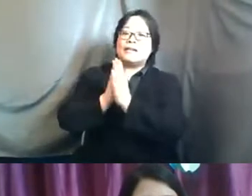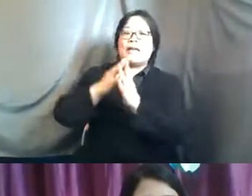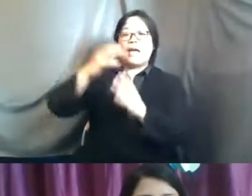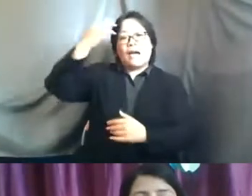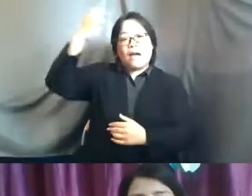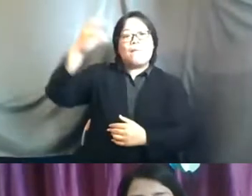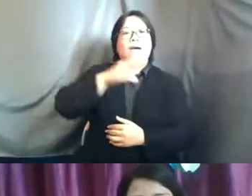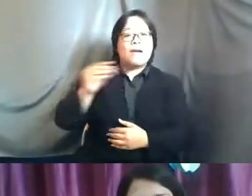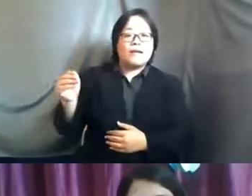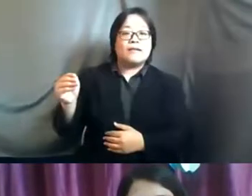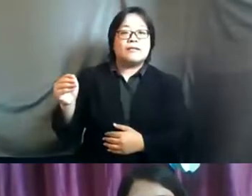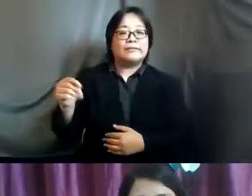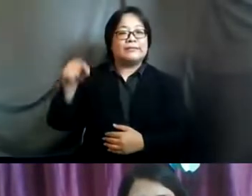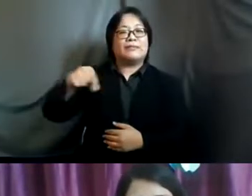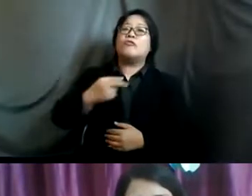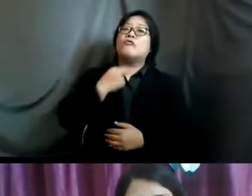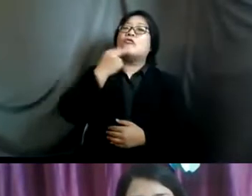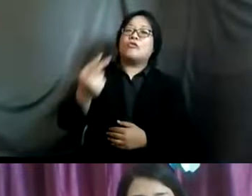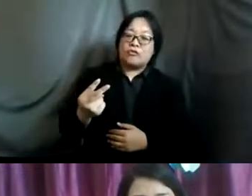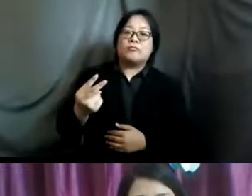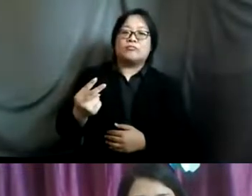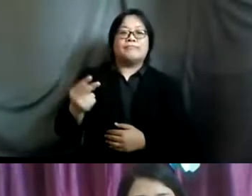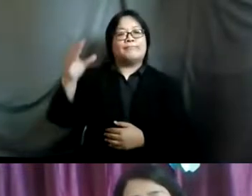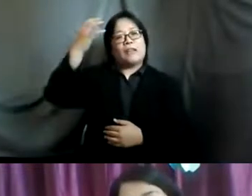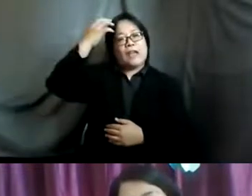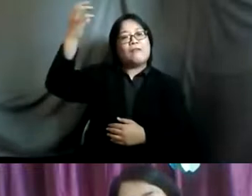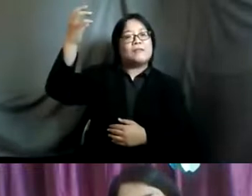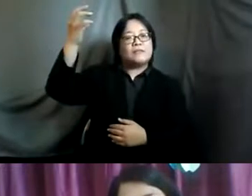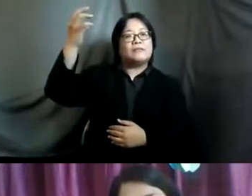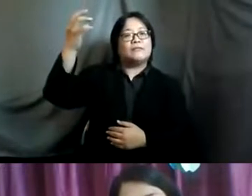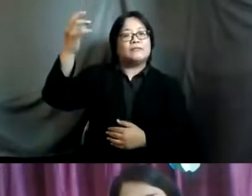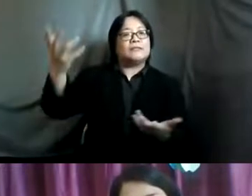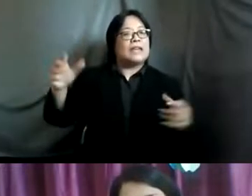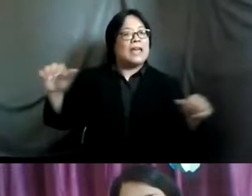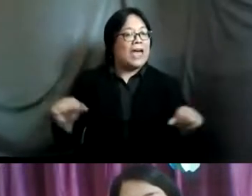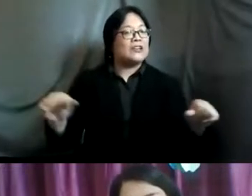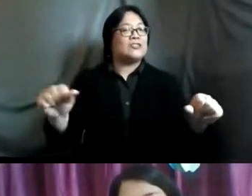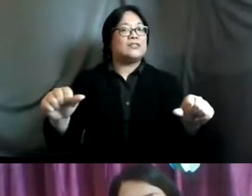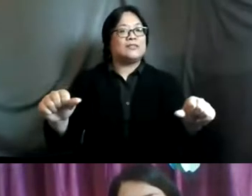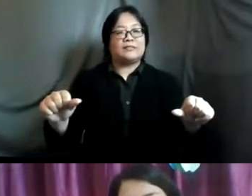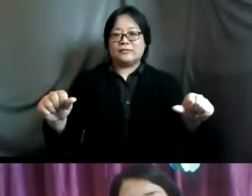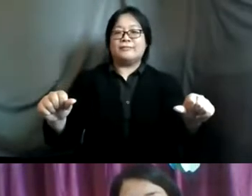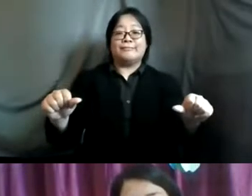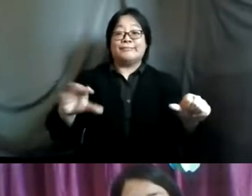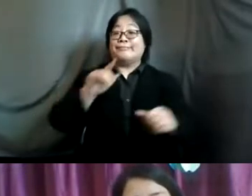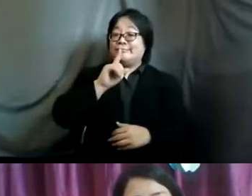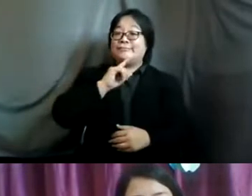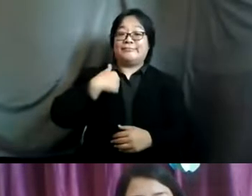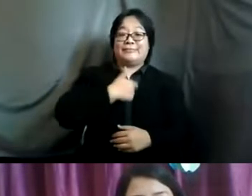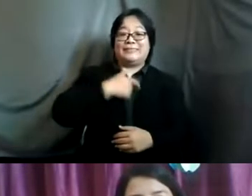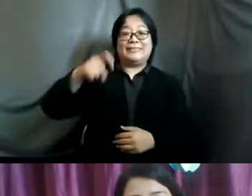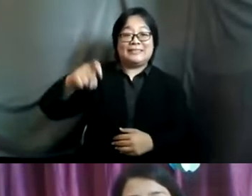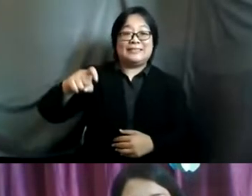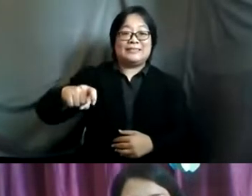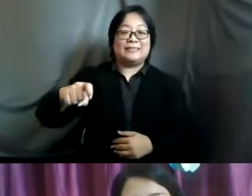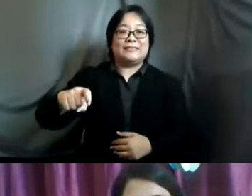are taking this voice of them to the government to um take some actions and yeah for sure we'll need um a